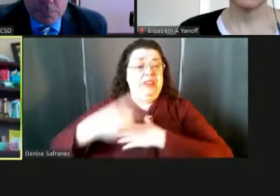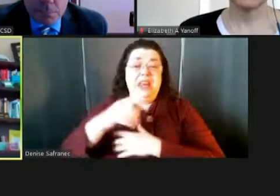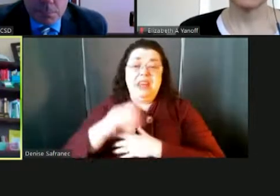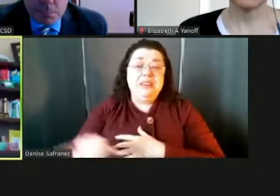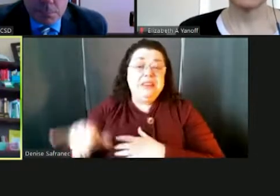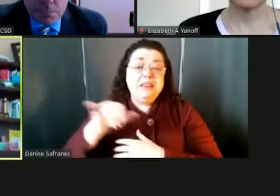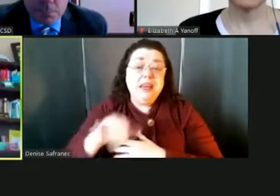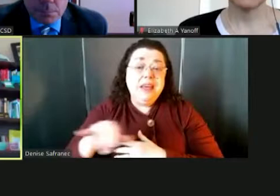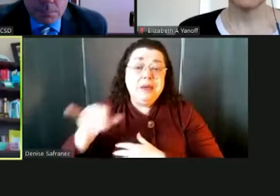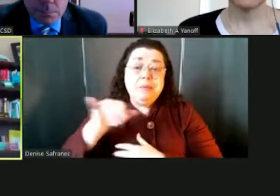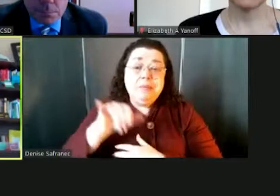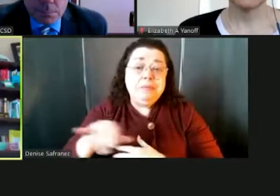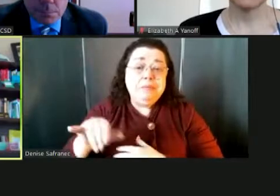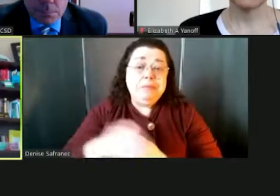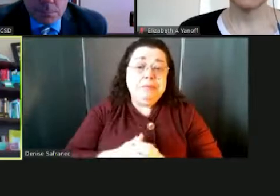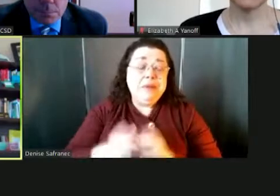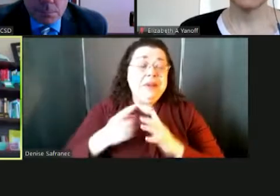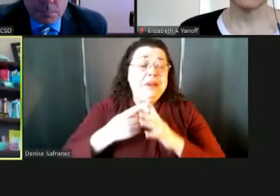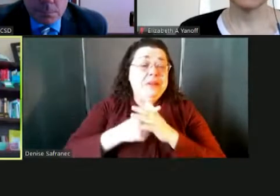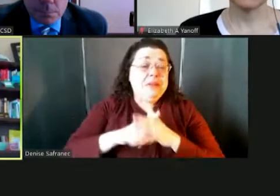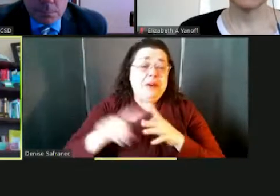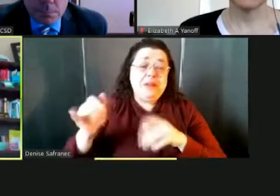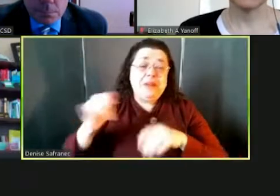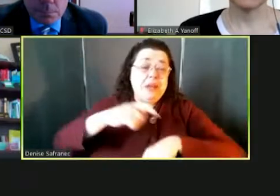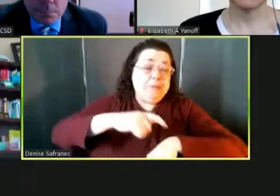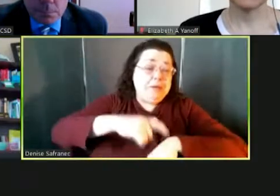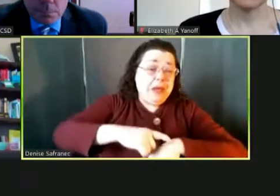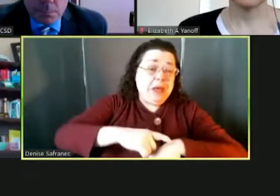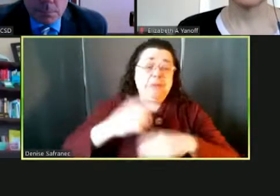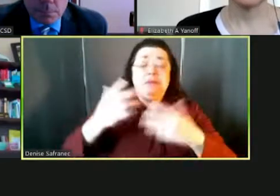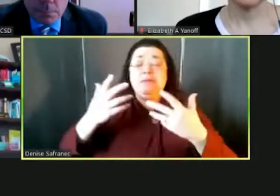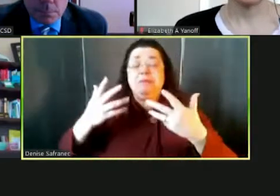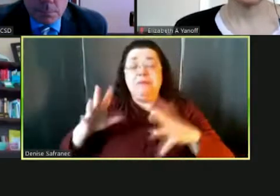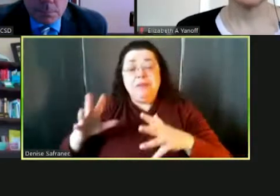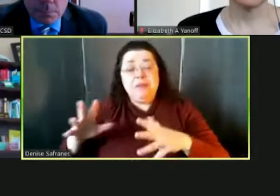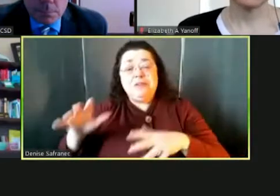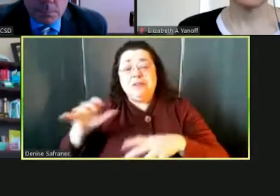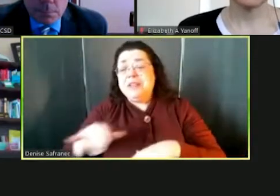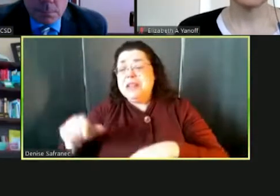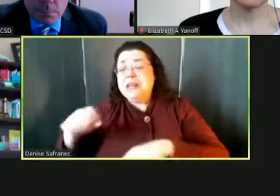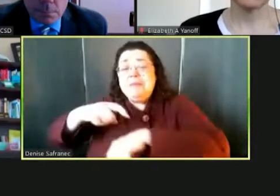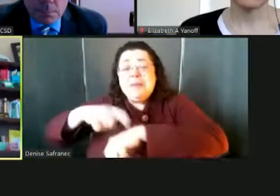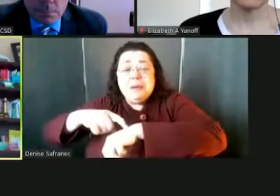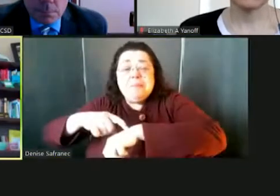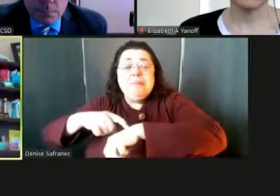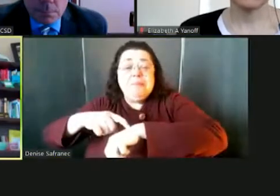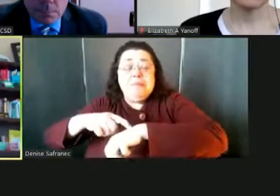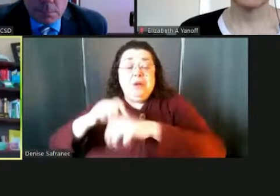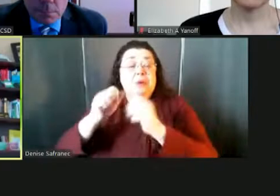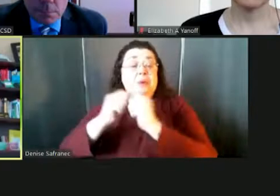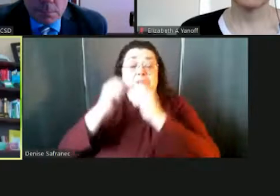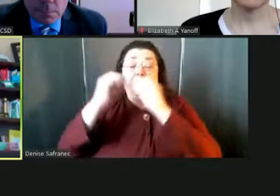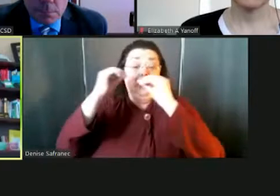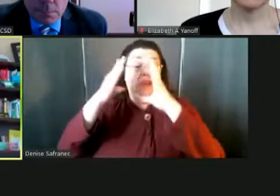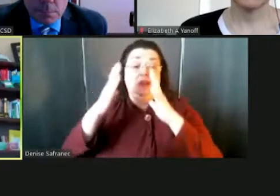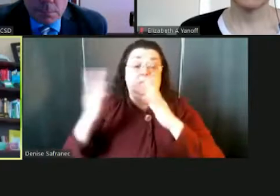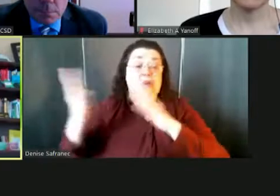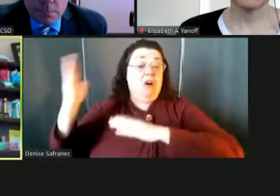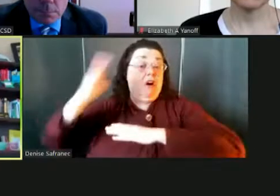that, you know, it starts the same time it always started and you have classes all day long, and you're with a teacher all day long.